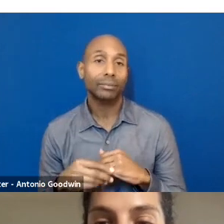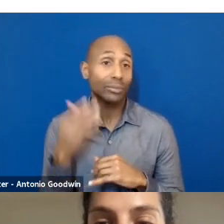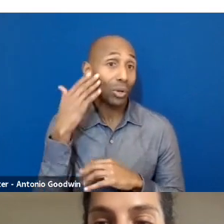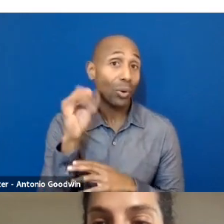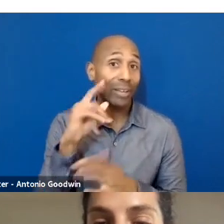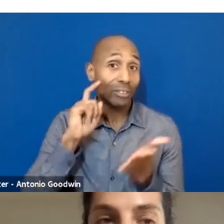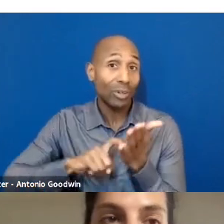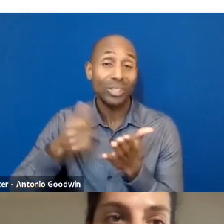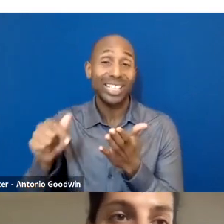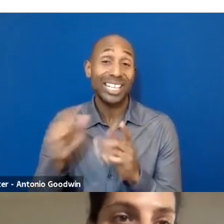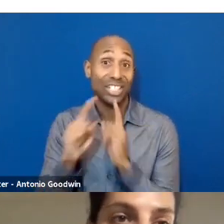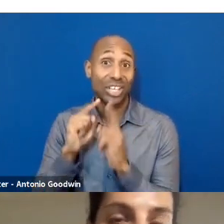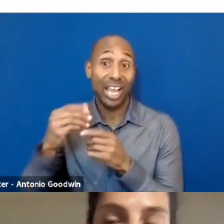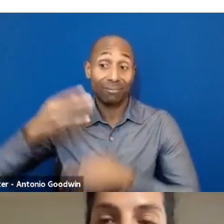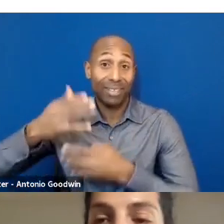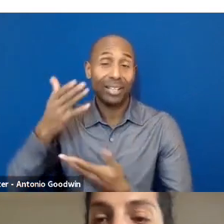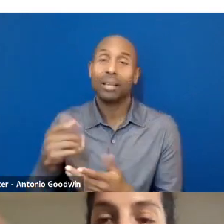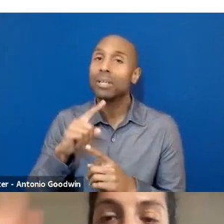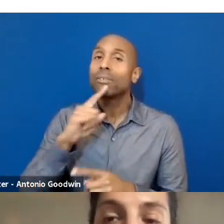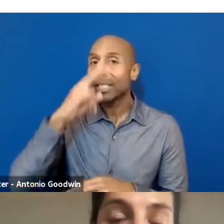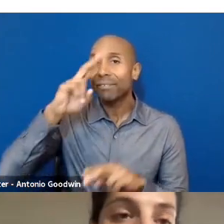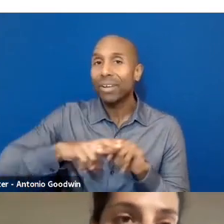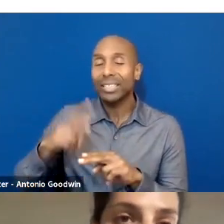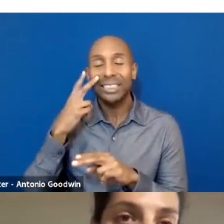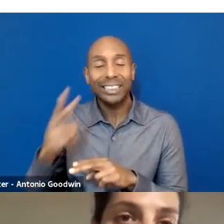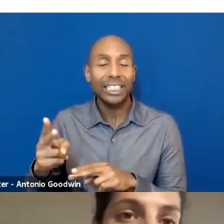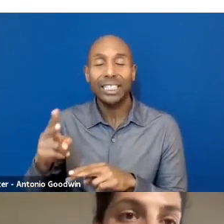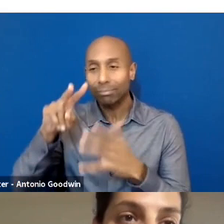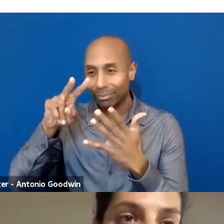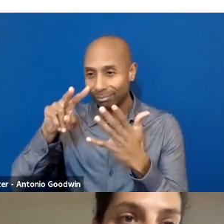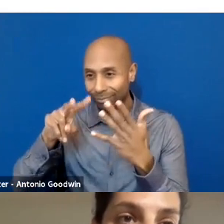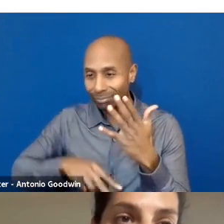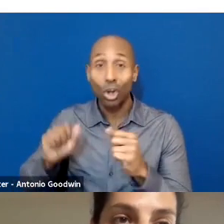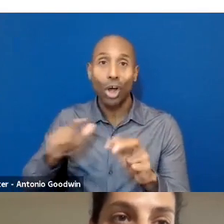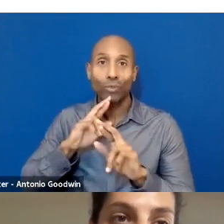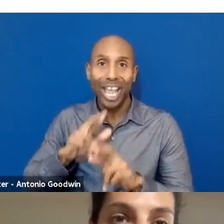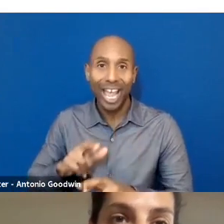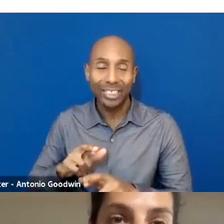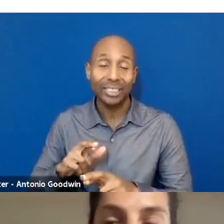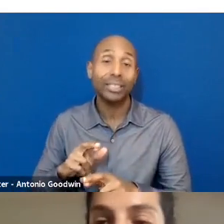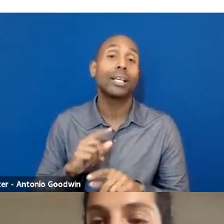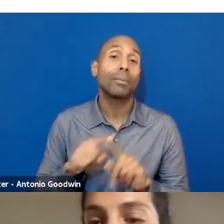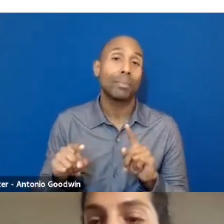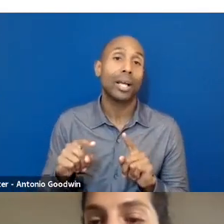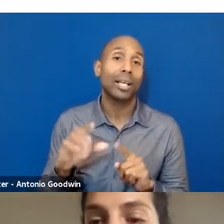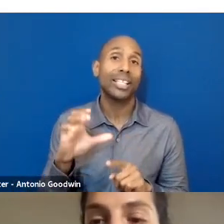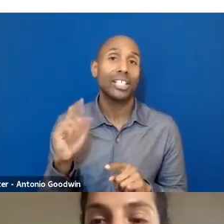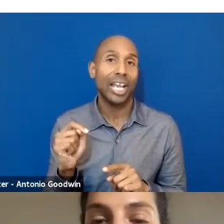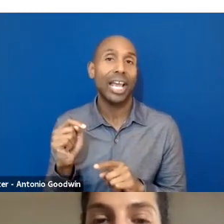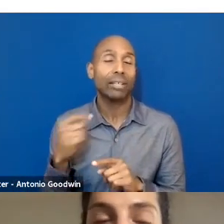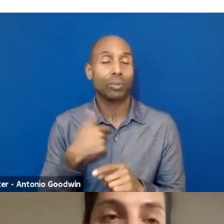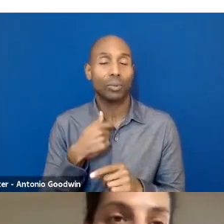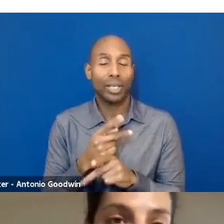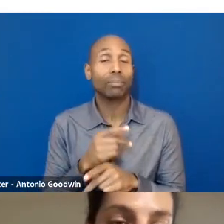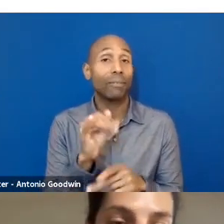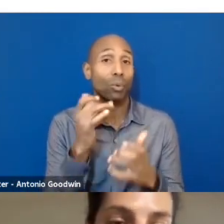to see the reaction of everybody throughout the talk, but the chat will be recorded. So if you ever want to access it, just let us know. And